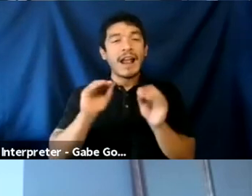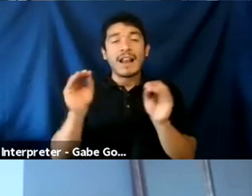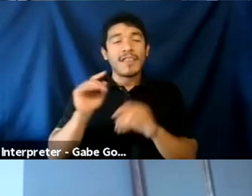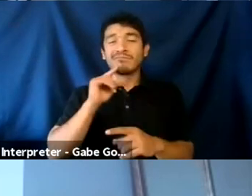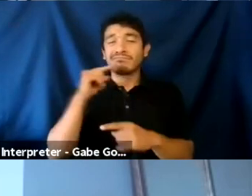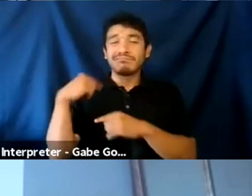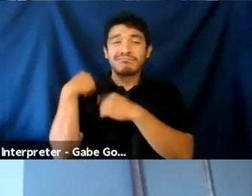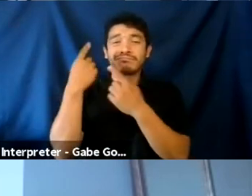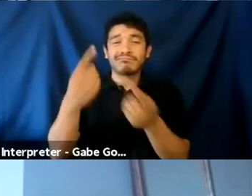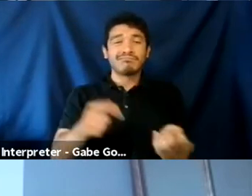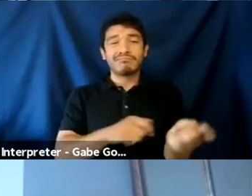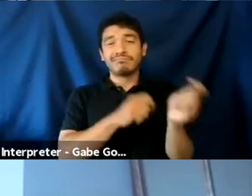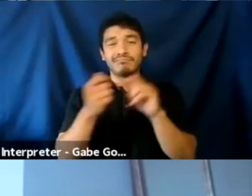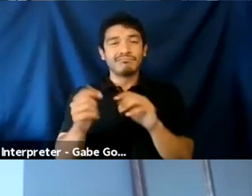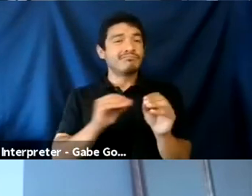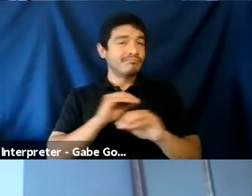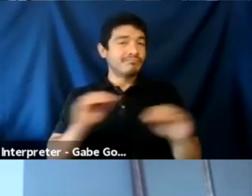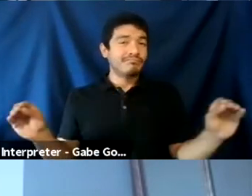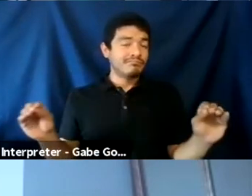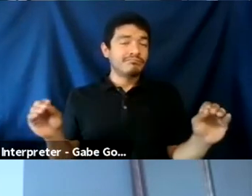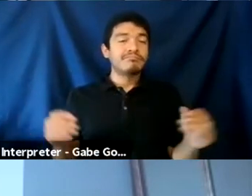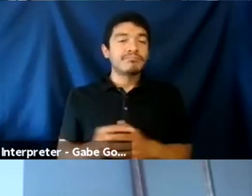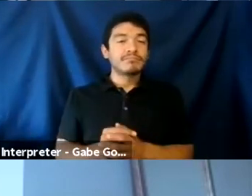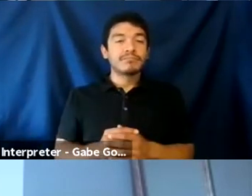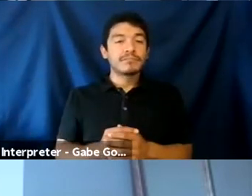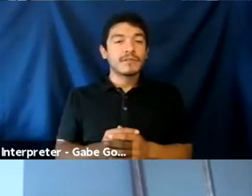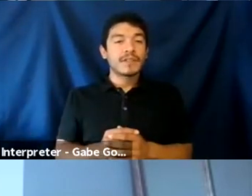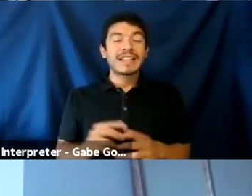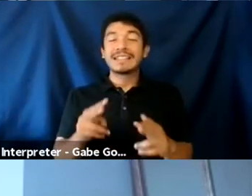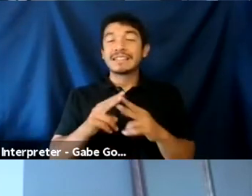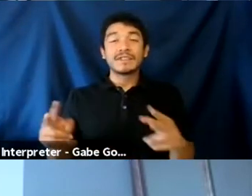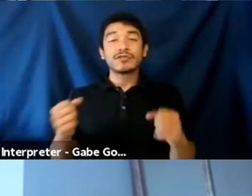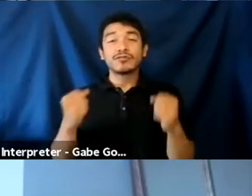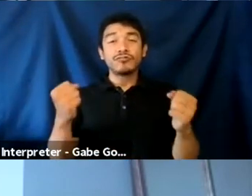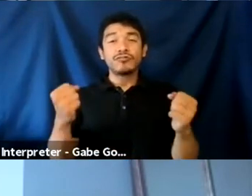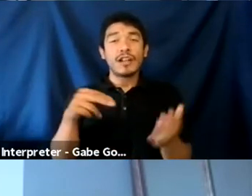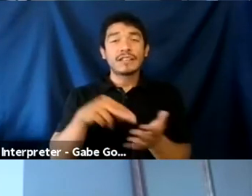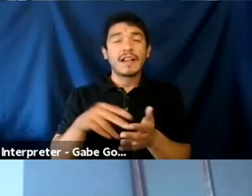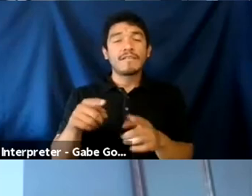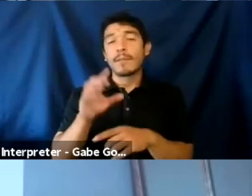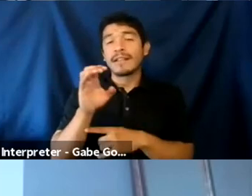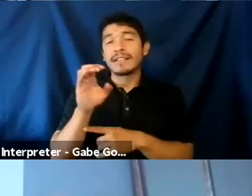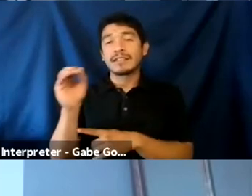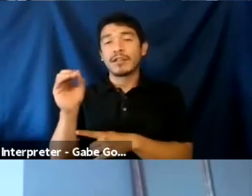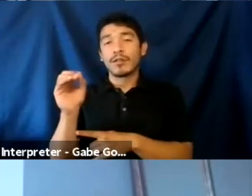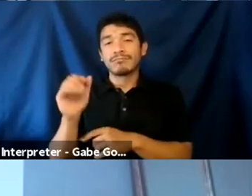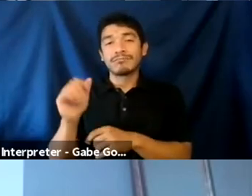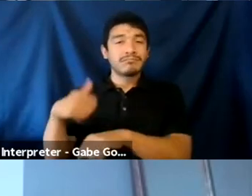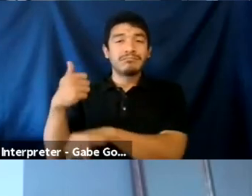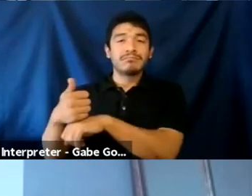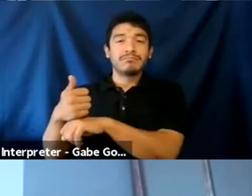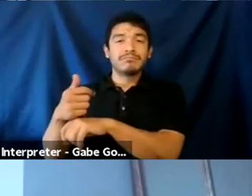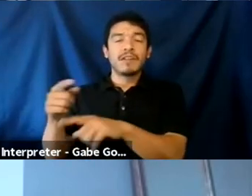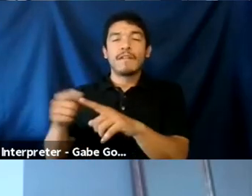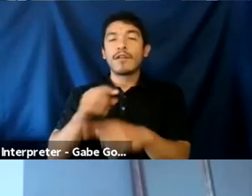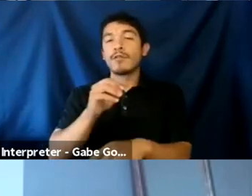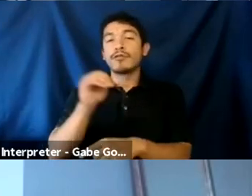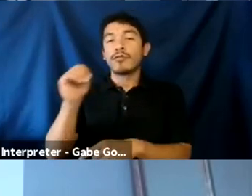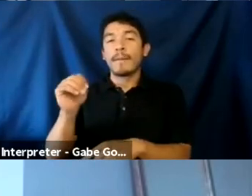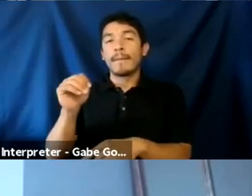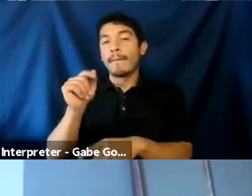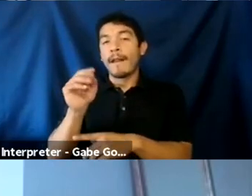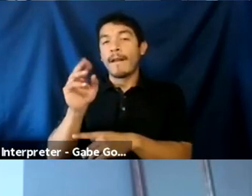changed that much. Like it's a, it's a very explicitly very, it's a very strong stance from a CEO to take CEO of like a social media platform. One of the major